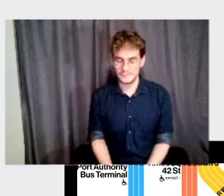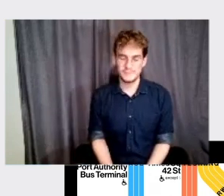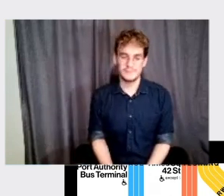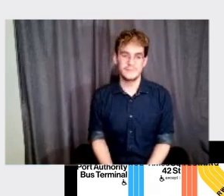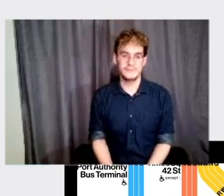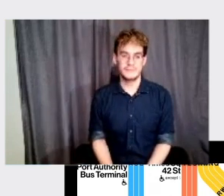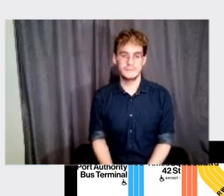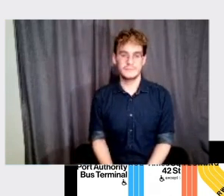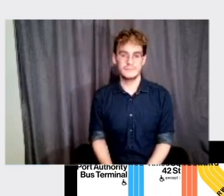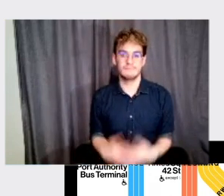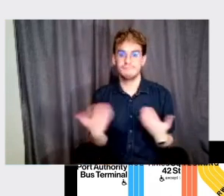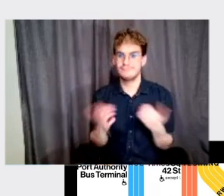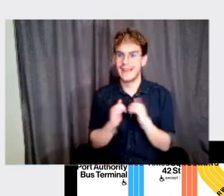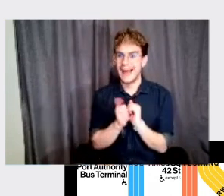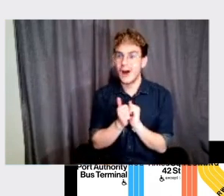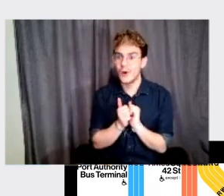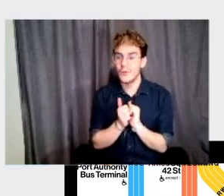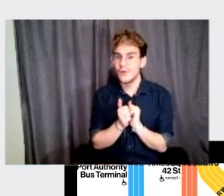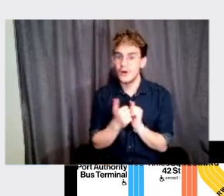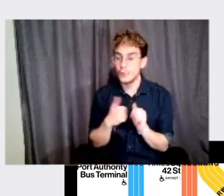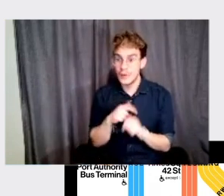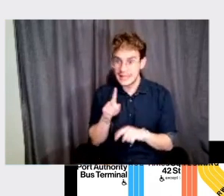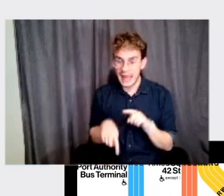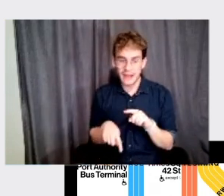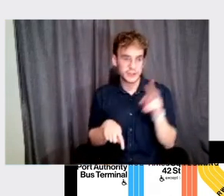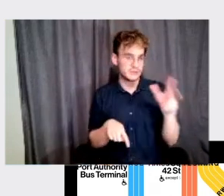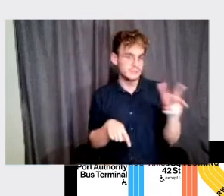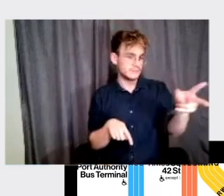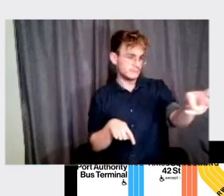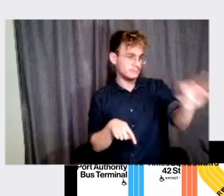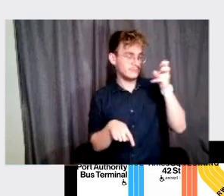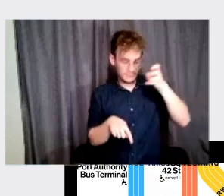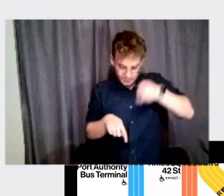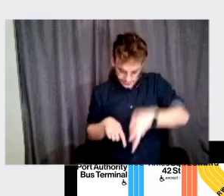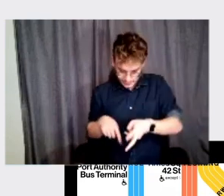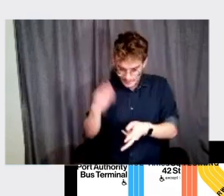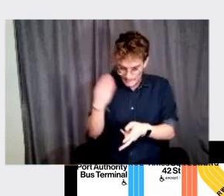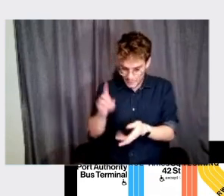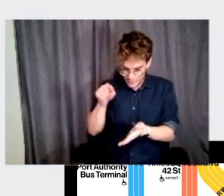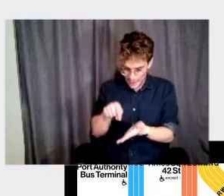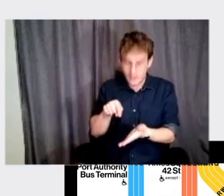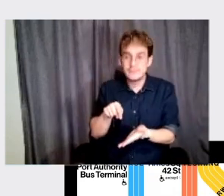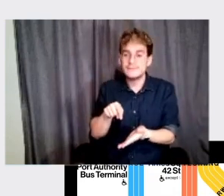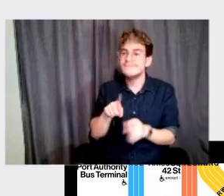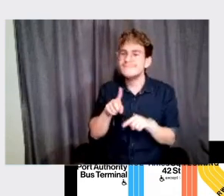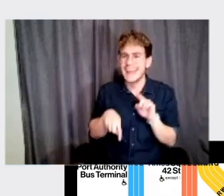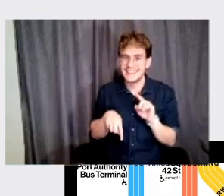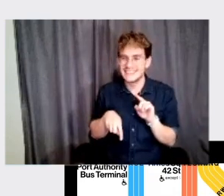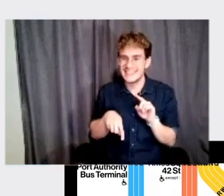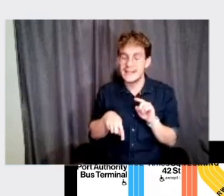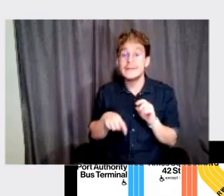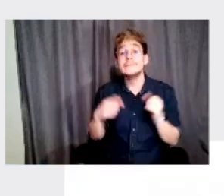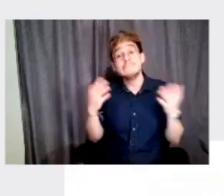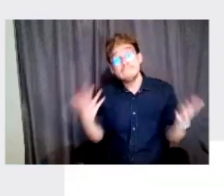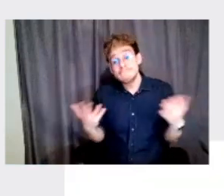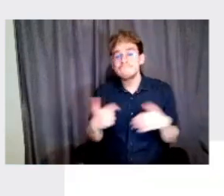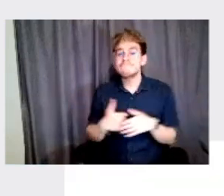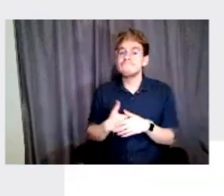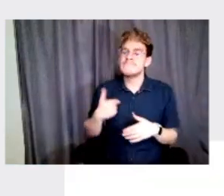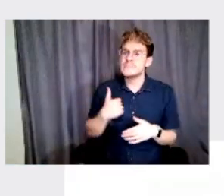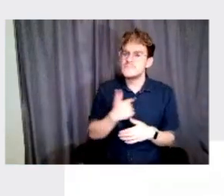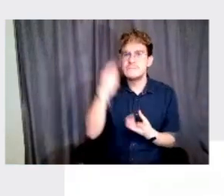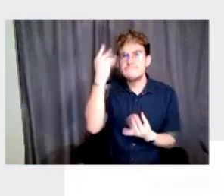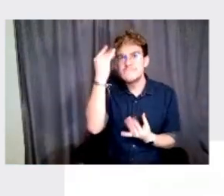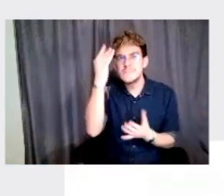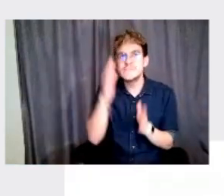how do you do that? Right. We couldn't just get the diagram and put it there because the blue dot would be a problem. So after a while we kind